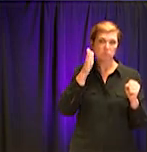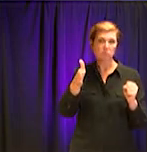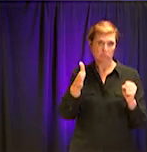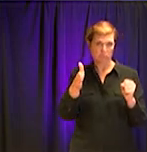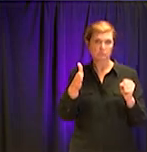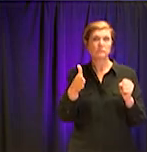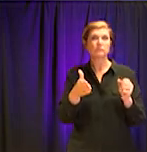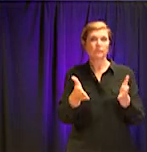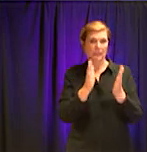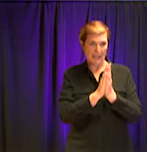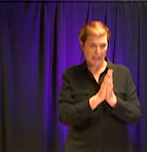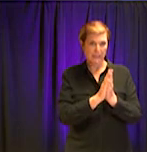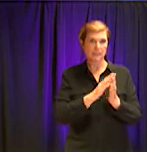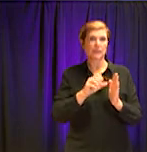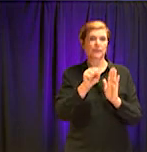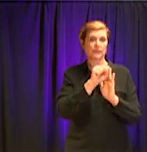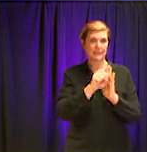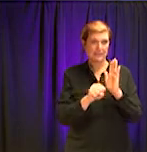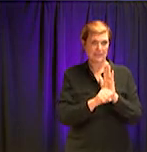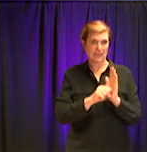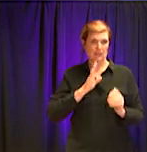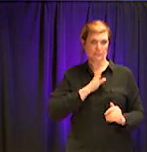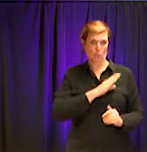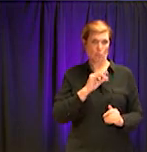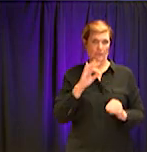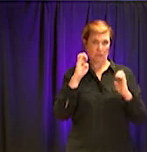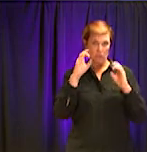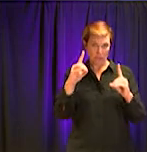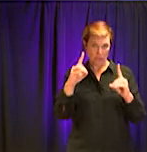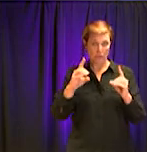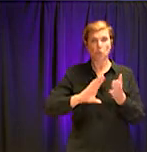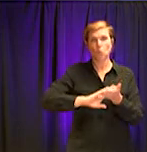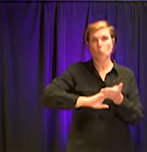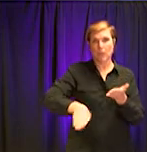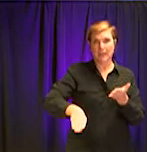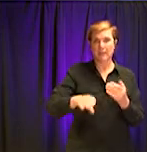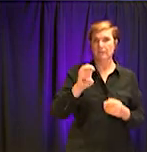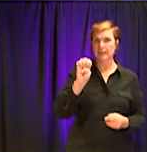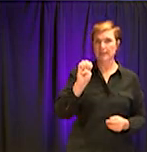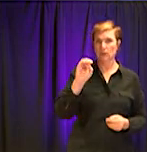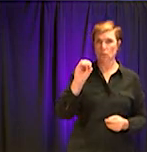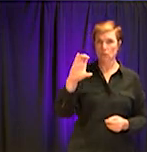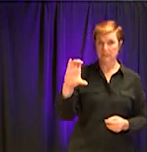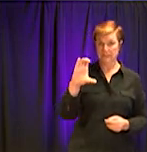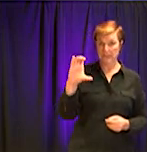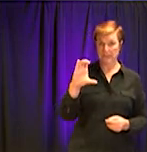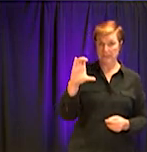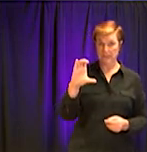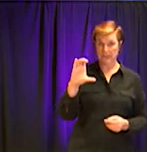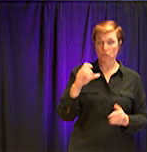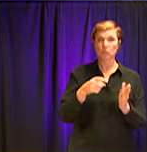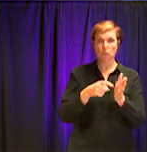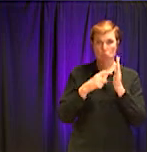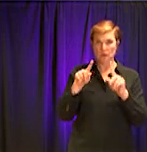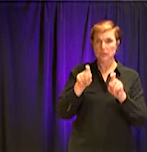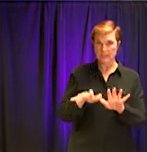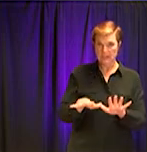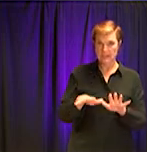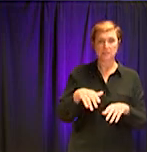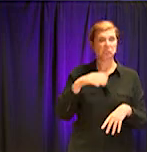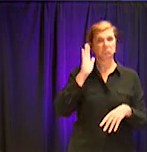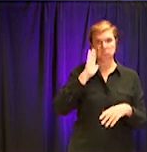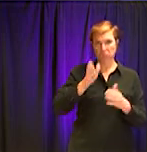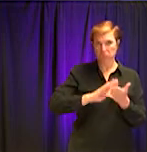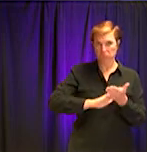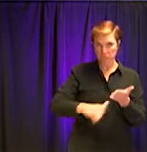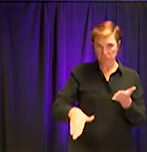to ask them to waive the EOC requirement for high school students in the content areas where 20% of their grade